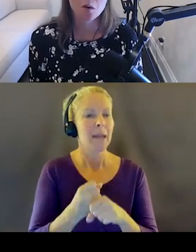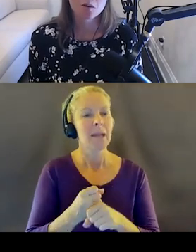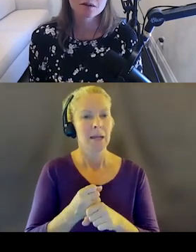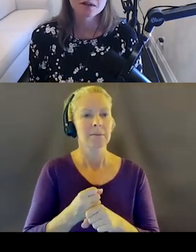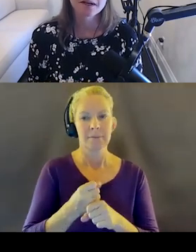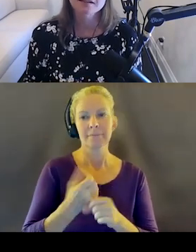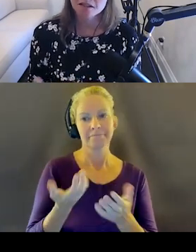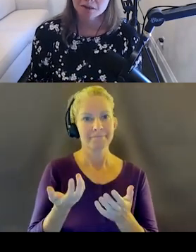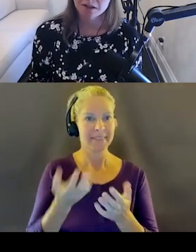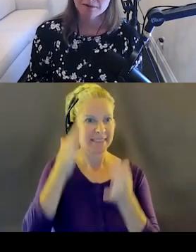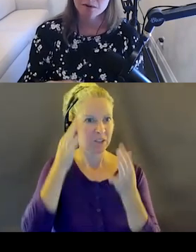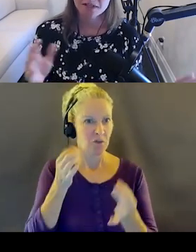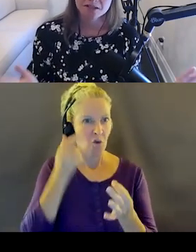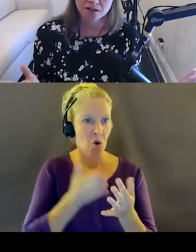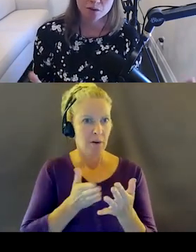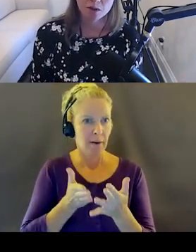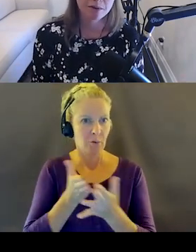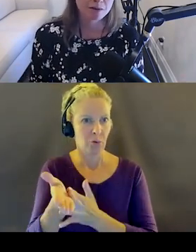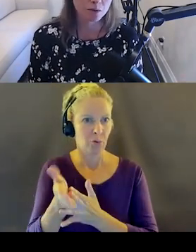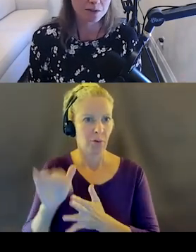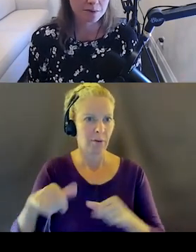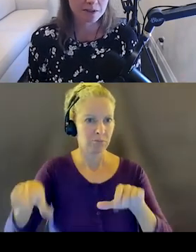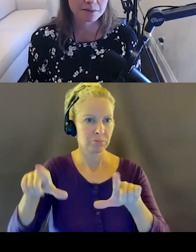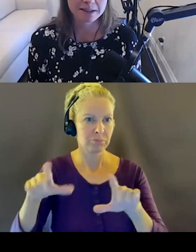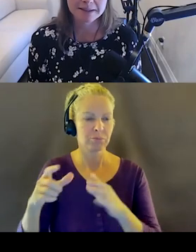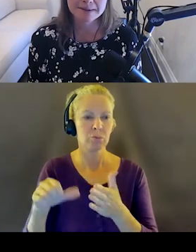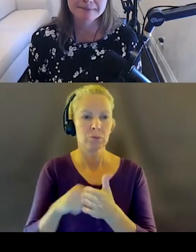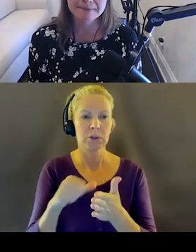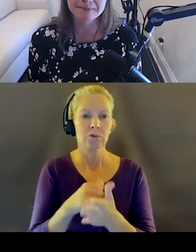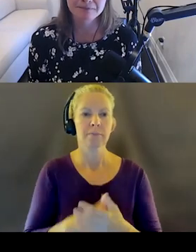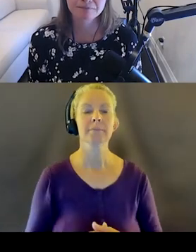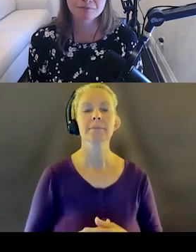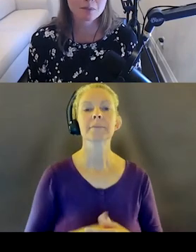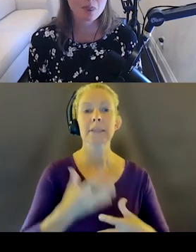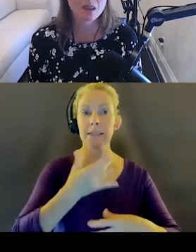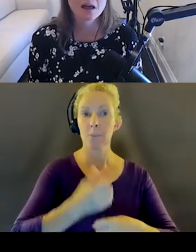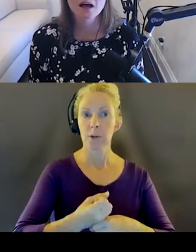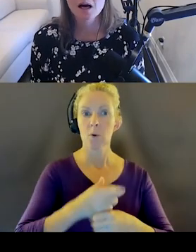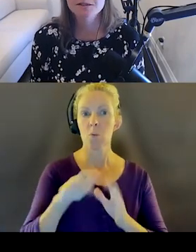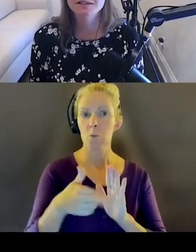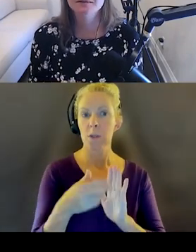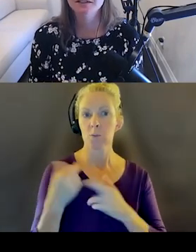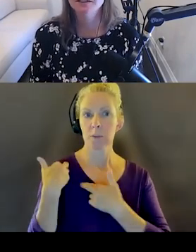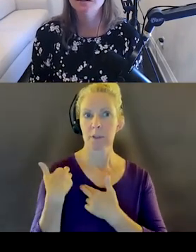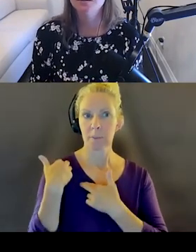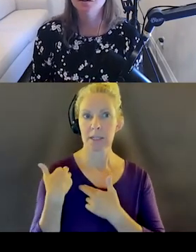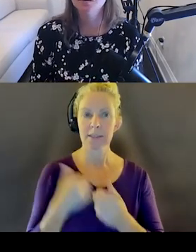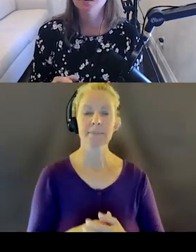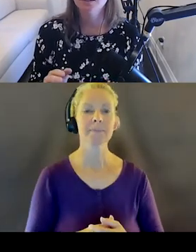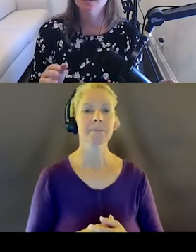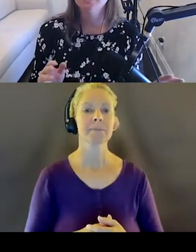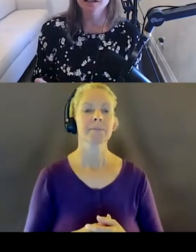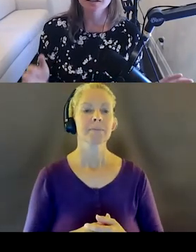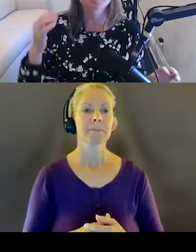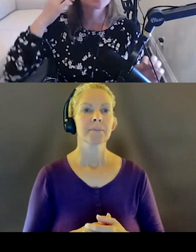So, in summary, for section two about roles and responsibilities, specifically to